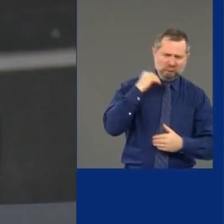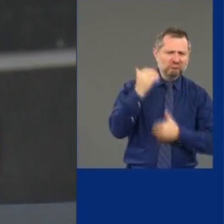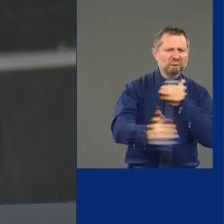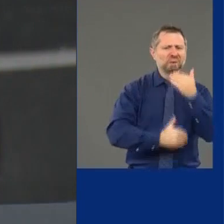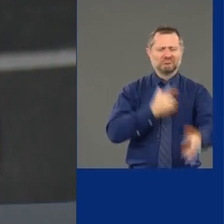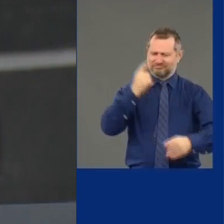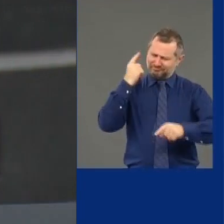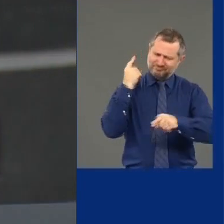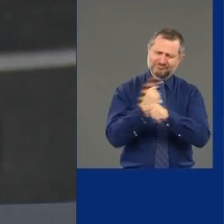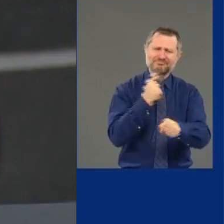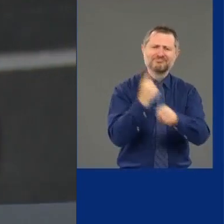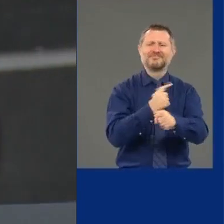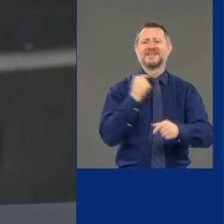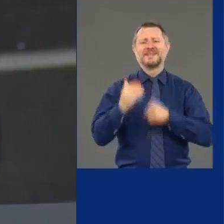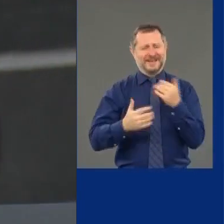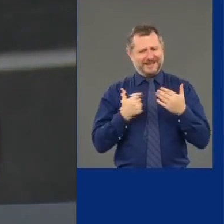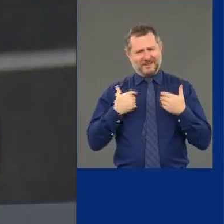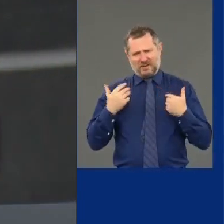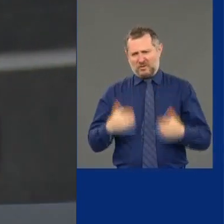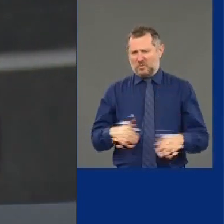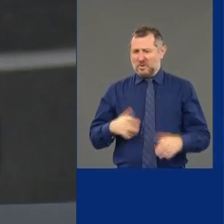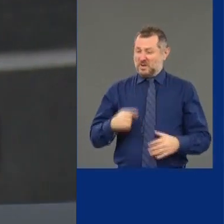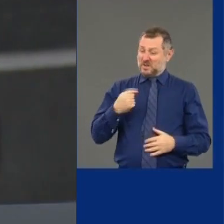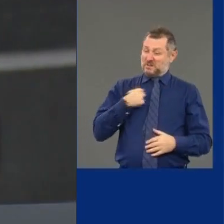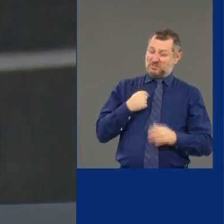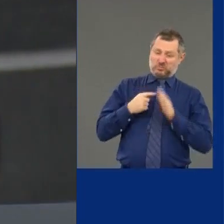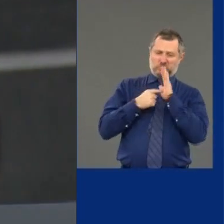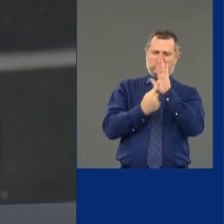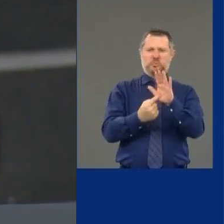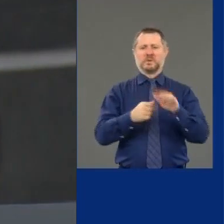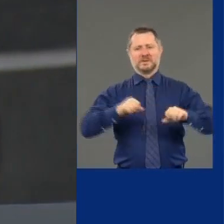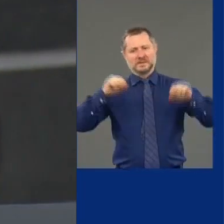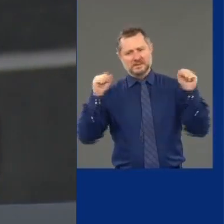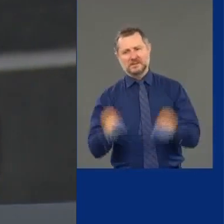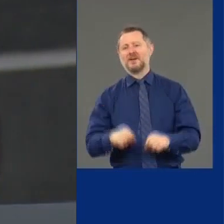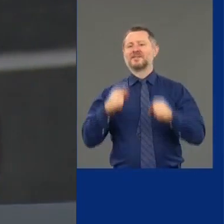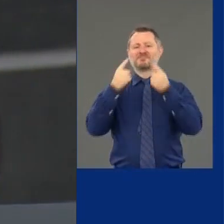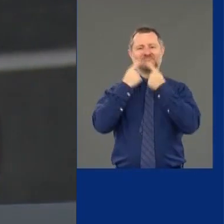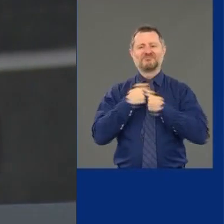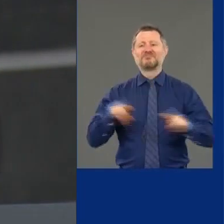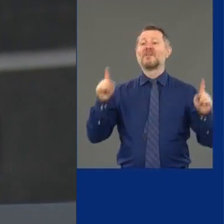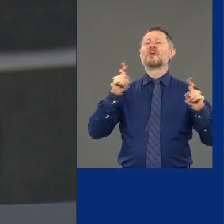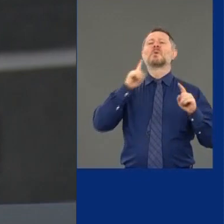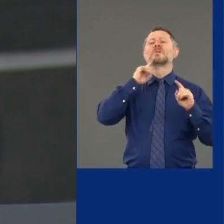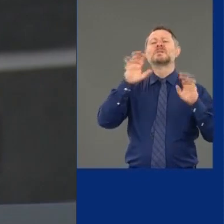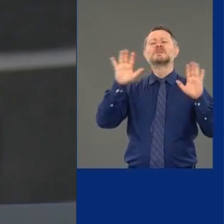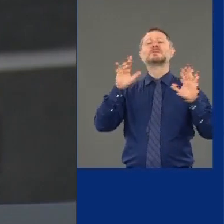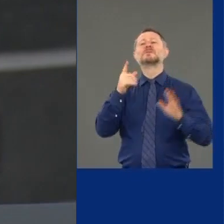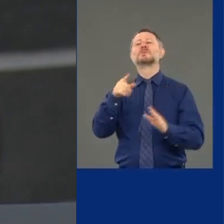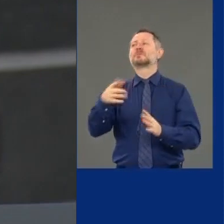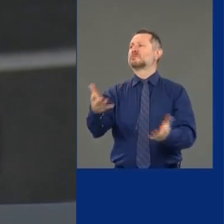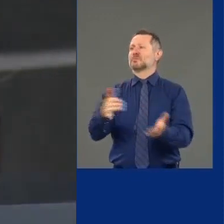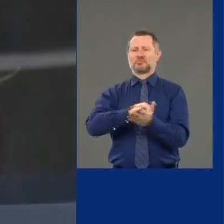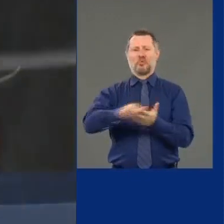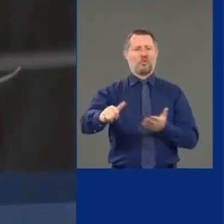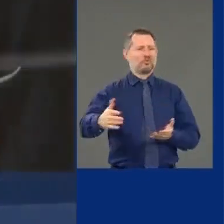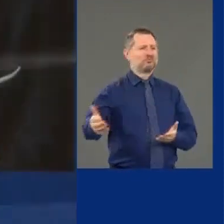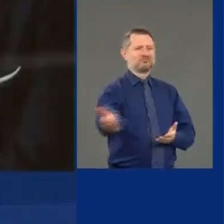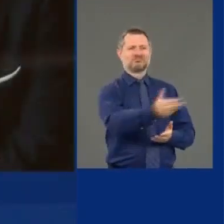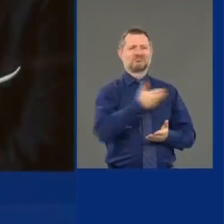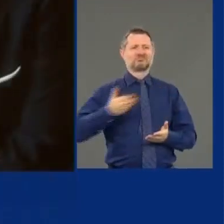And they wrote a beautiful chapter in the history of this great state and in the history of this nation.